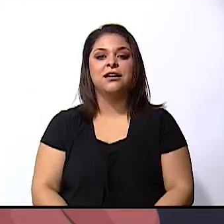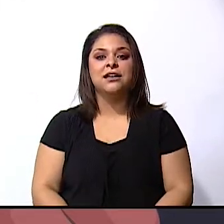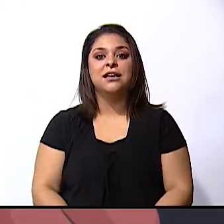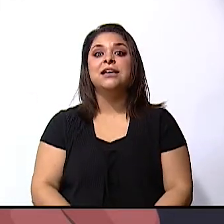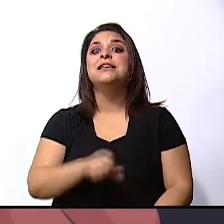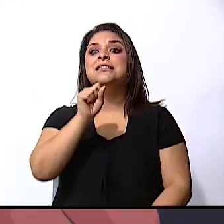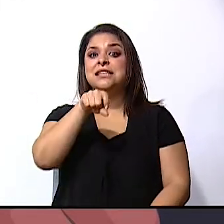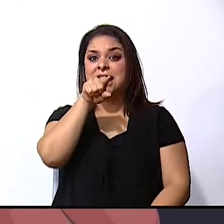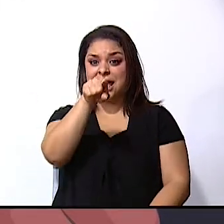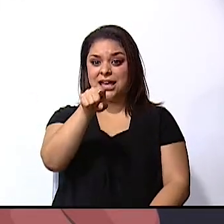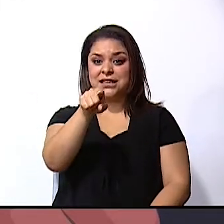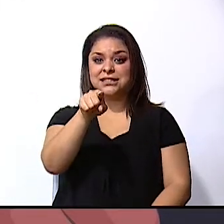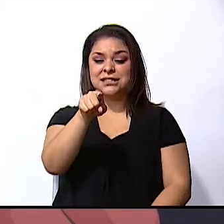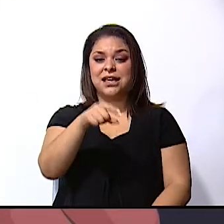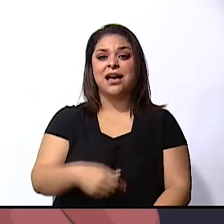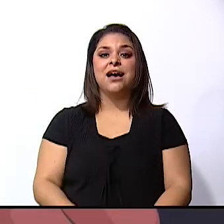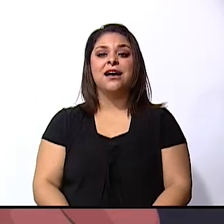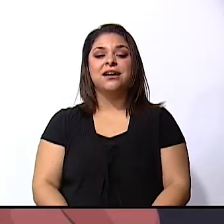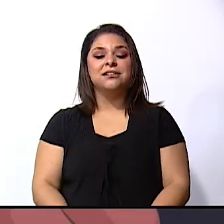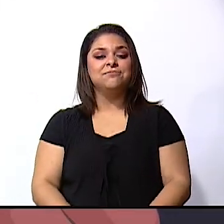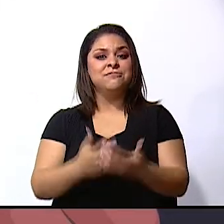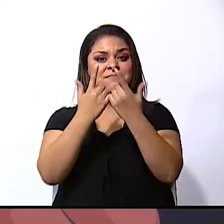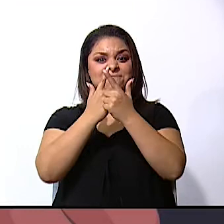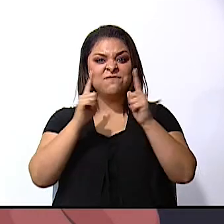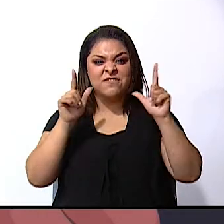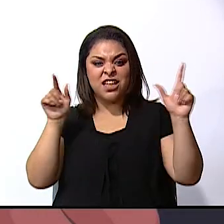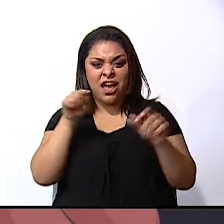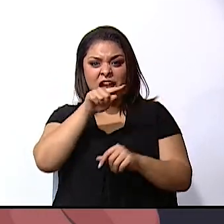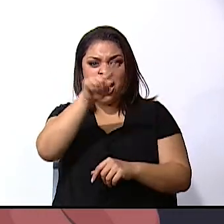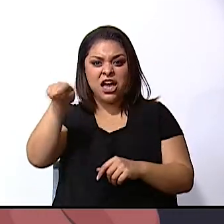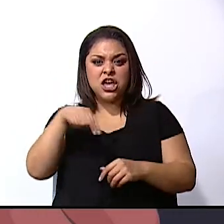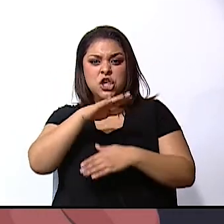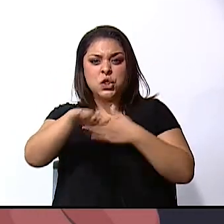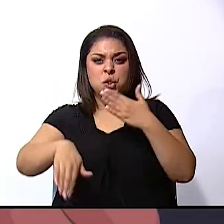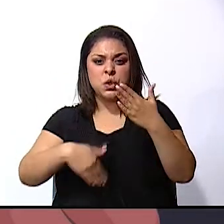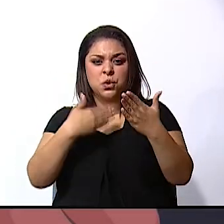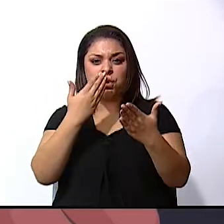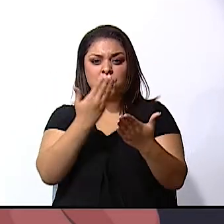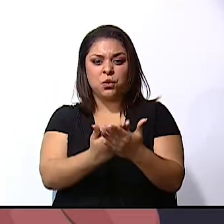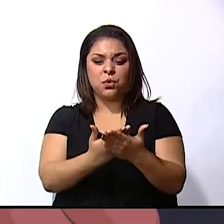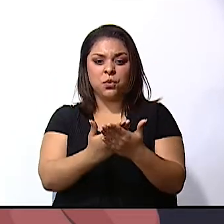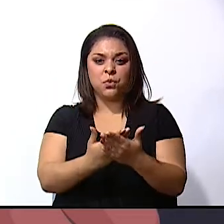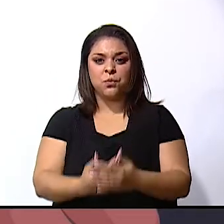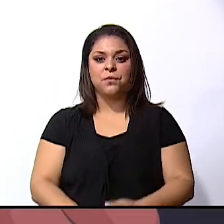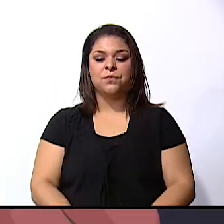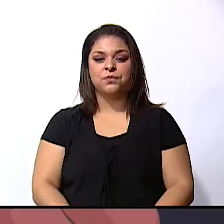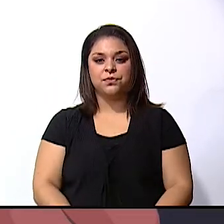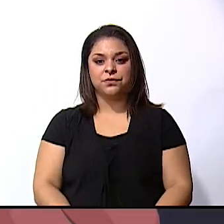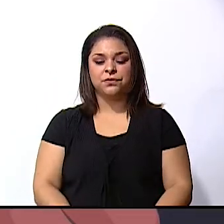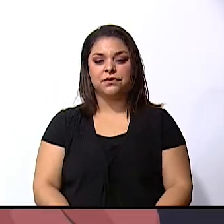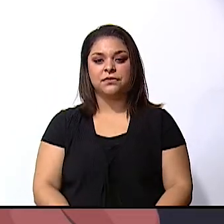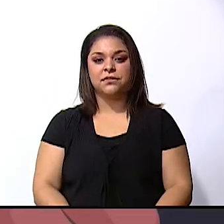the pyramids of giza and the taj mahal as well it looks like you paid